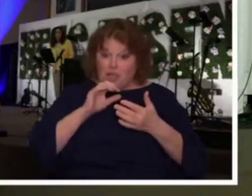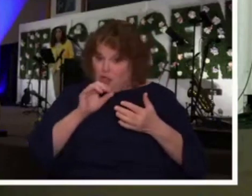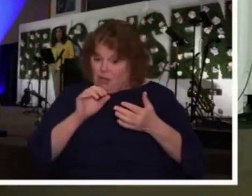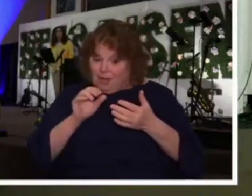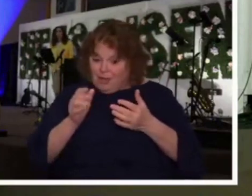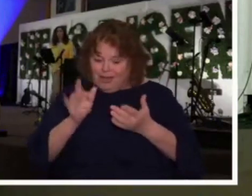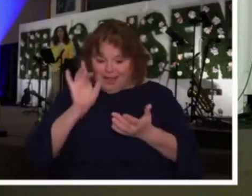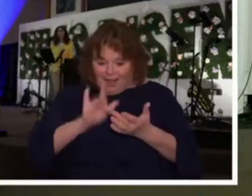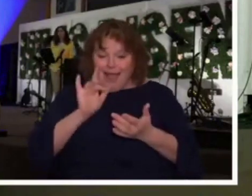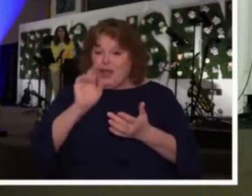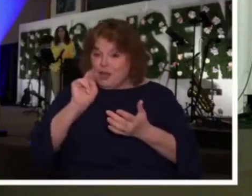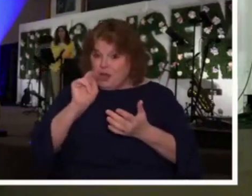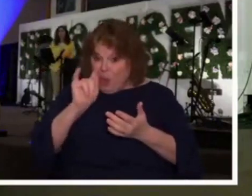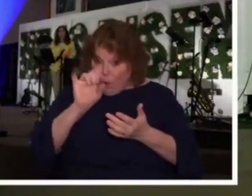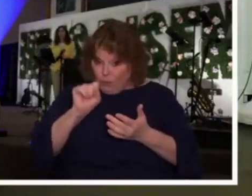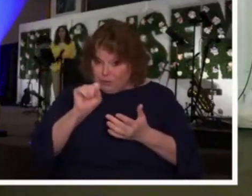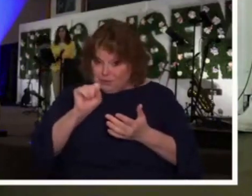phones.